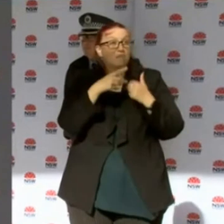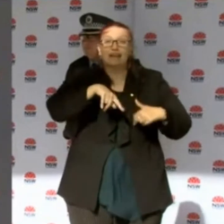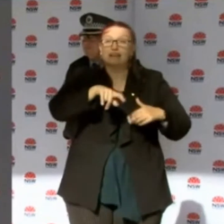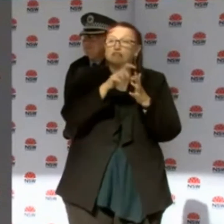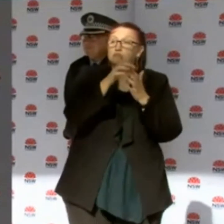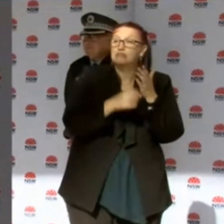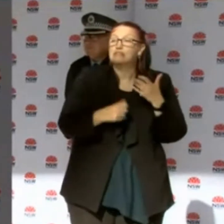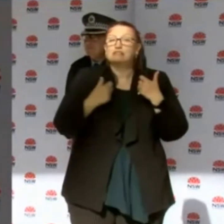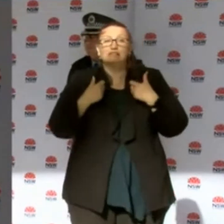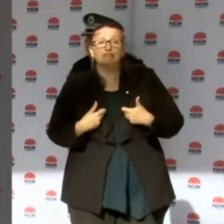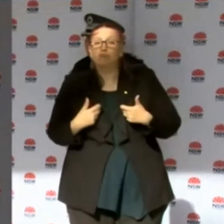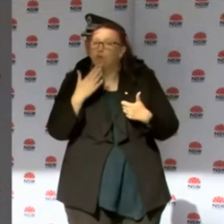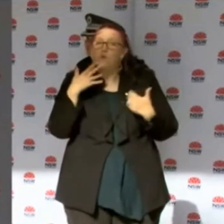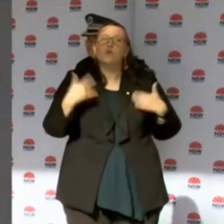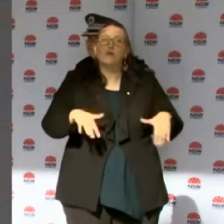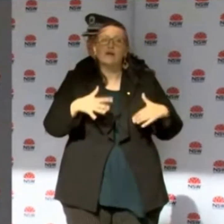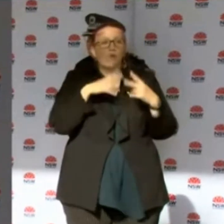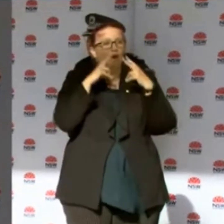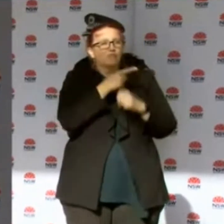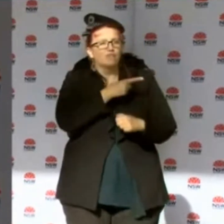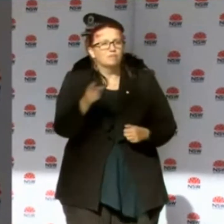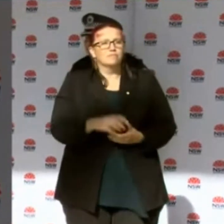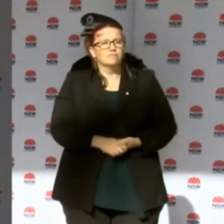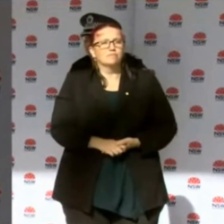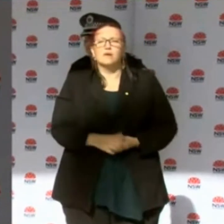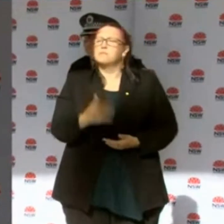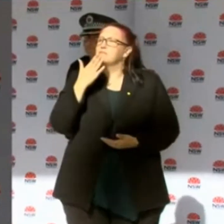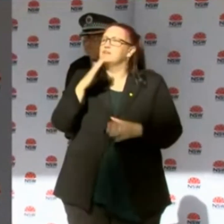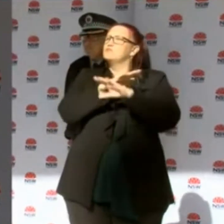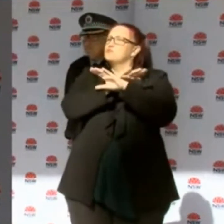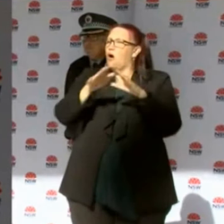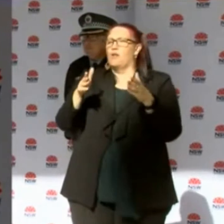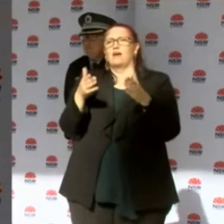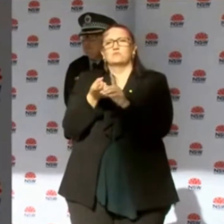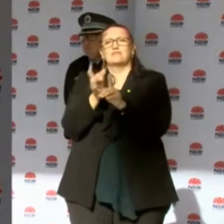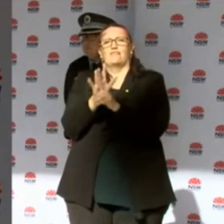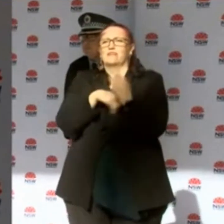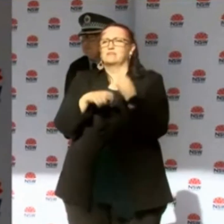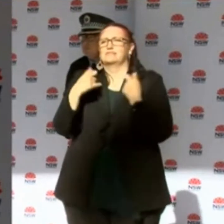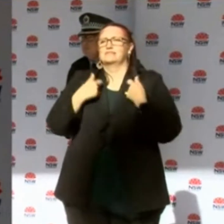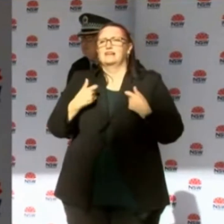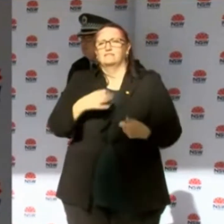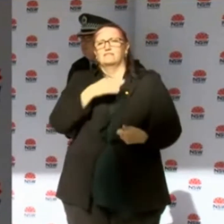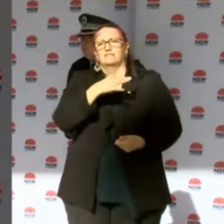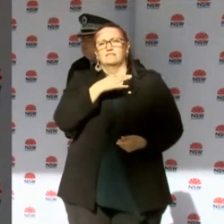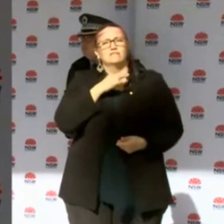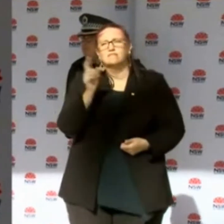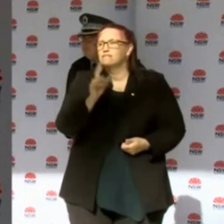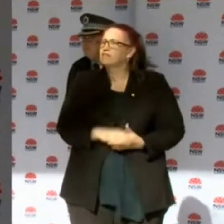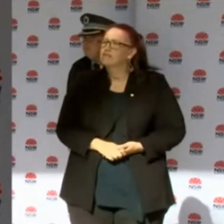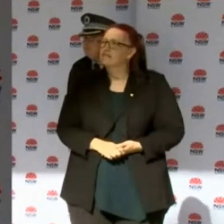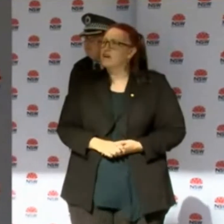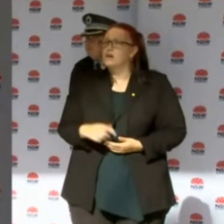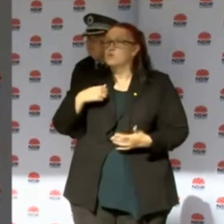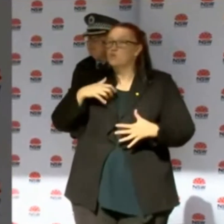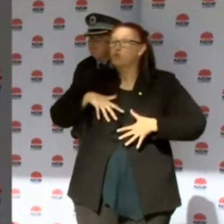can limit our activity. I certainly will be. I don't want to put myself in a situation where I could get the virus or unintentionally give the virus to